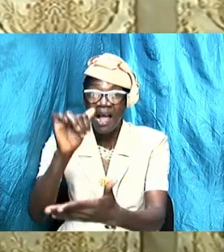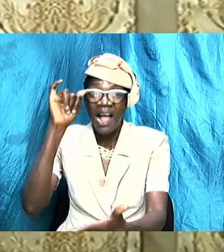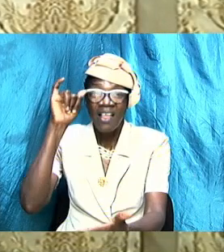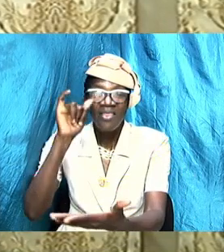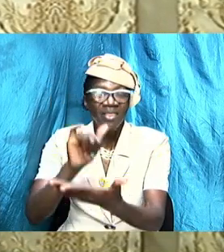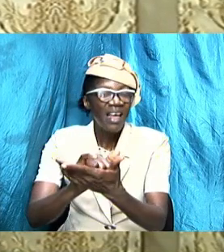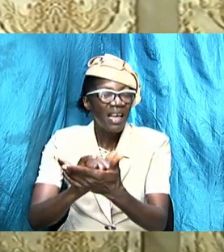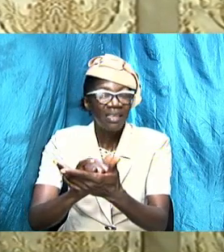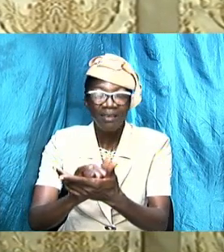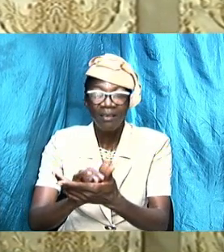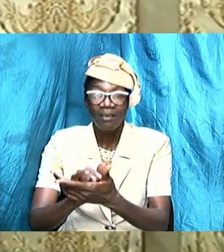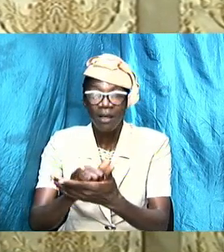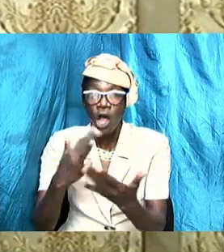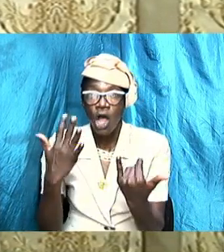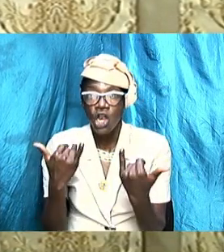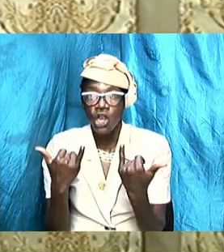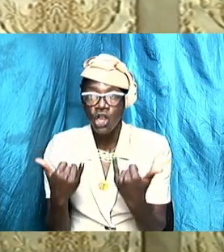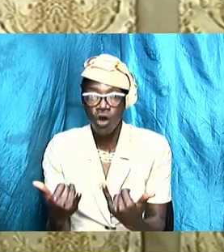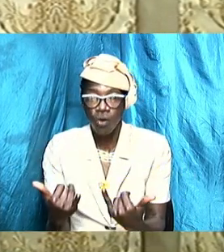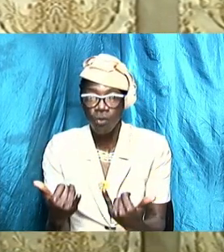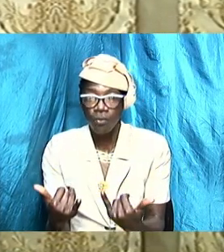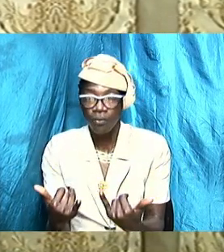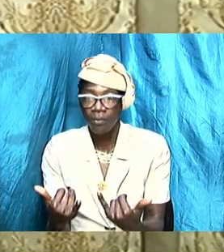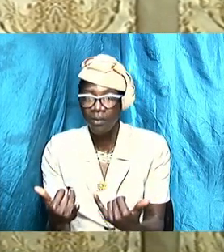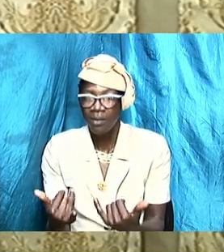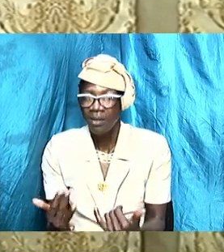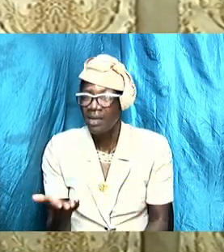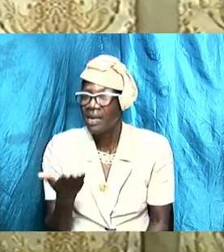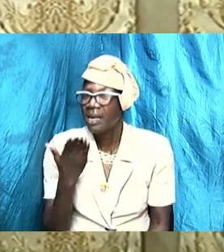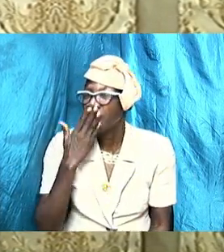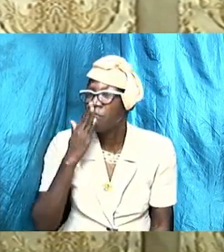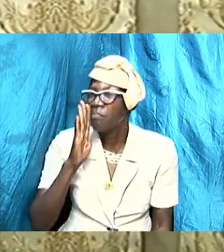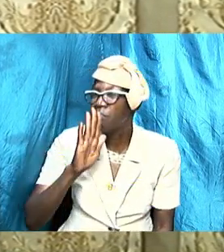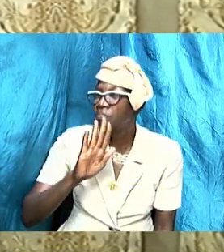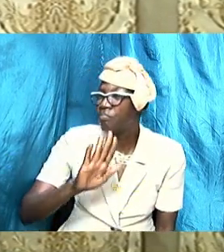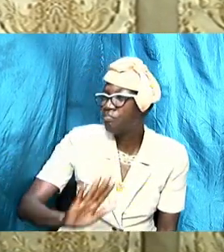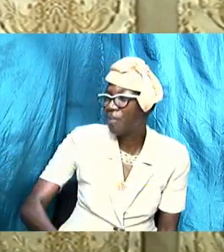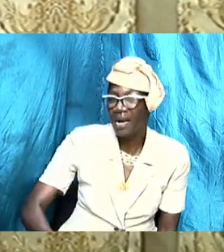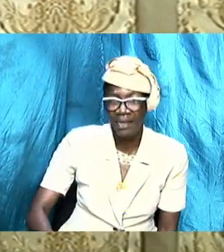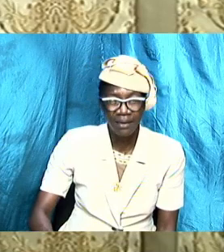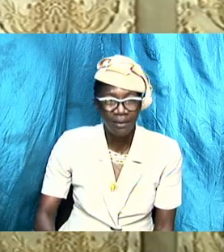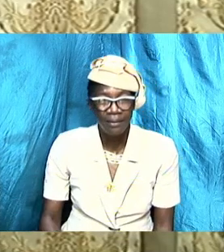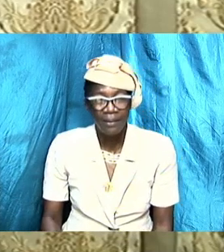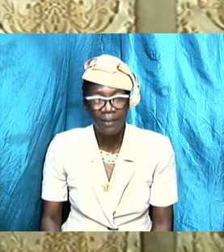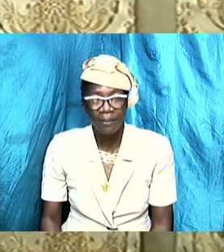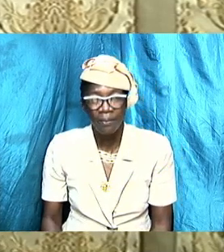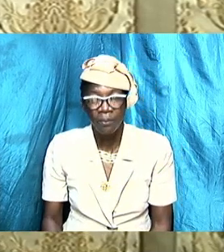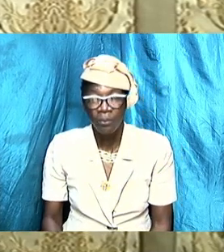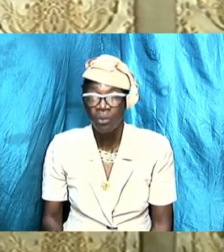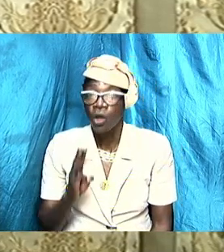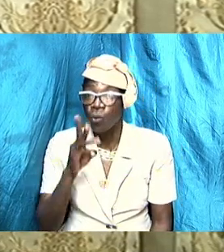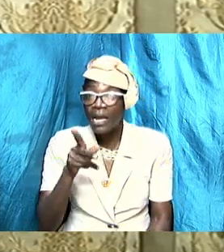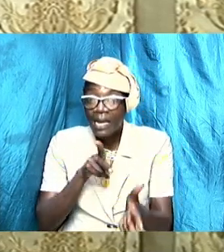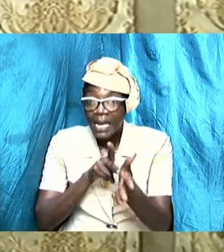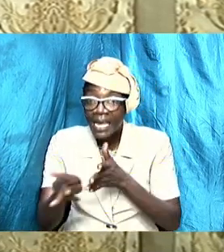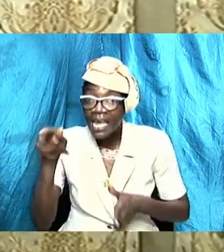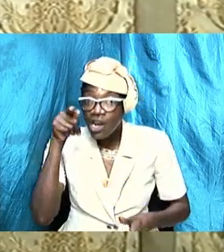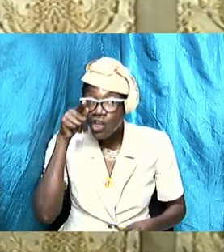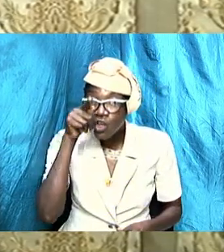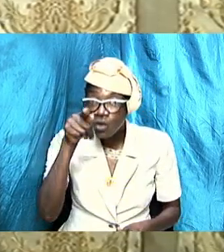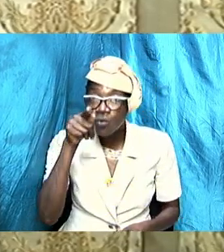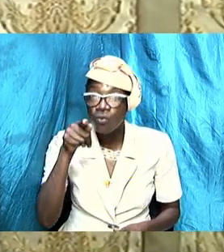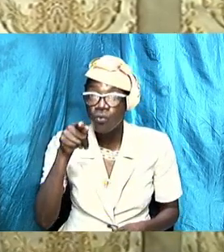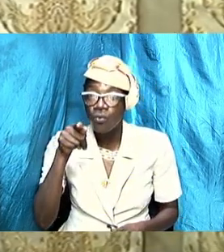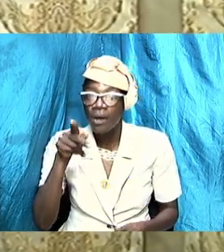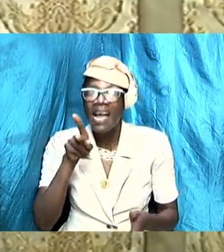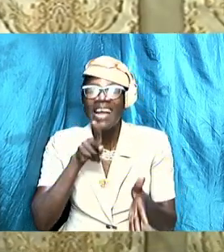tendency it is toxic it is caustic it will kill you it